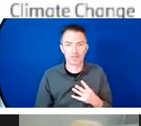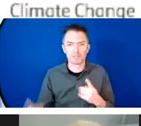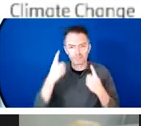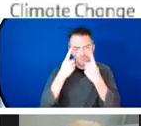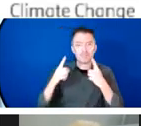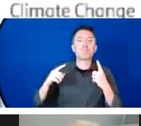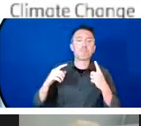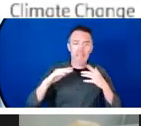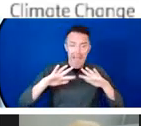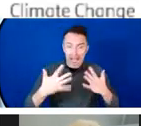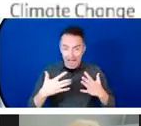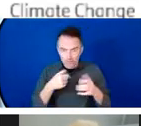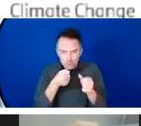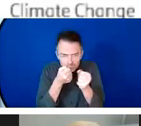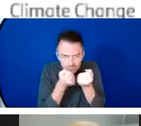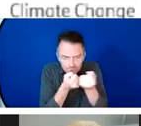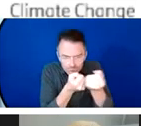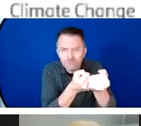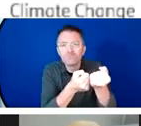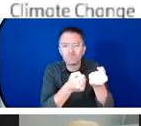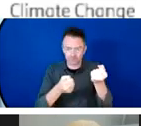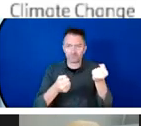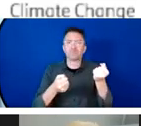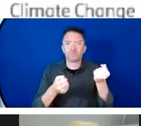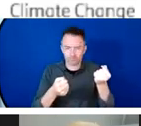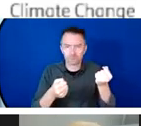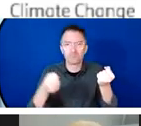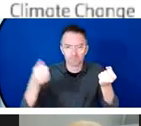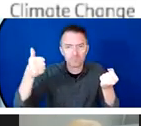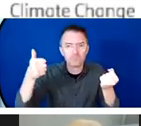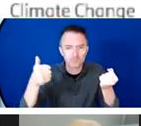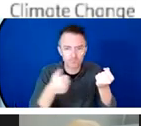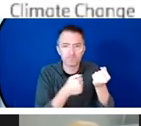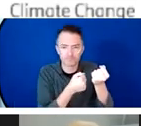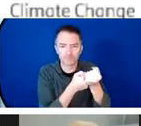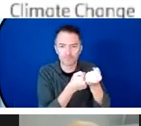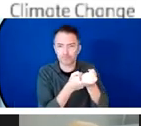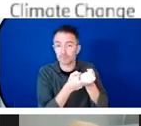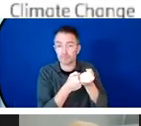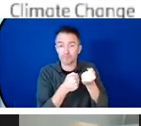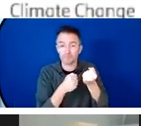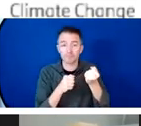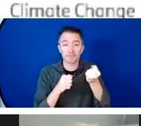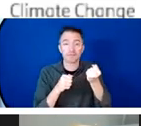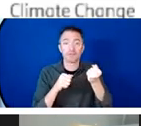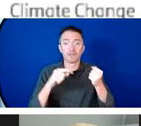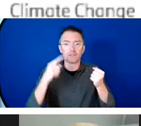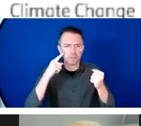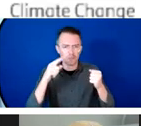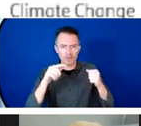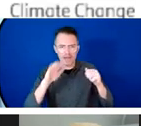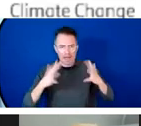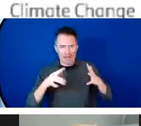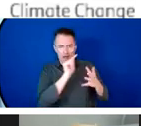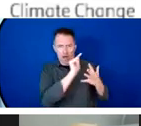None of the actions proposed in the adaptation plan will be possible for the Comoros